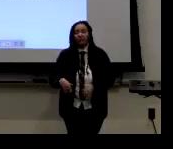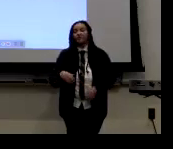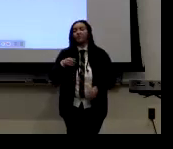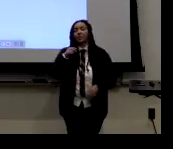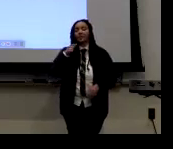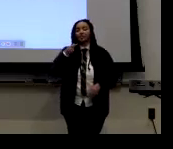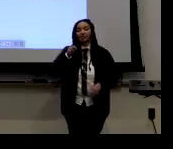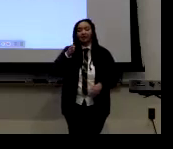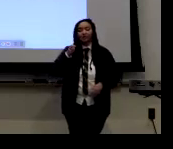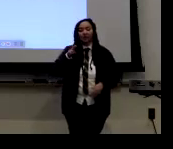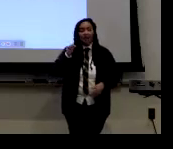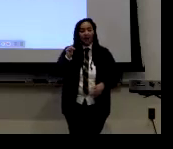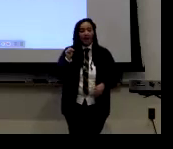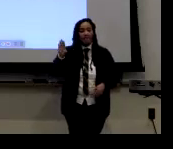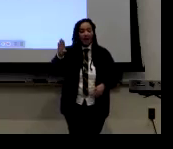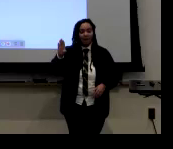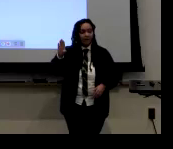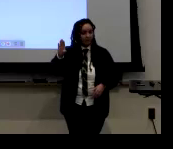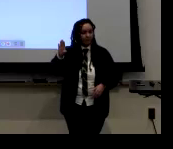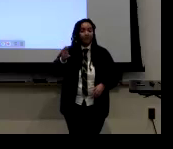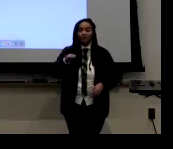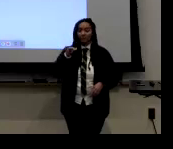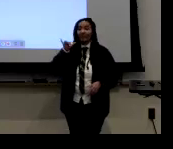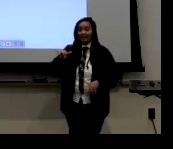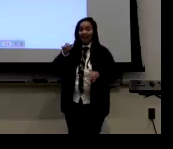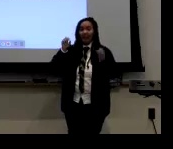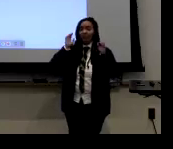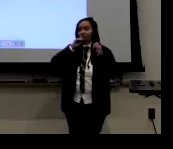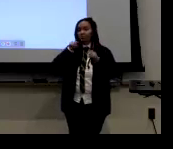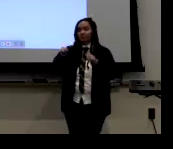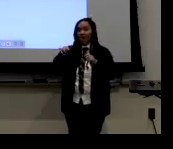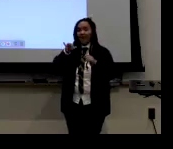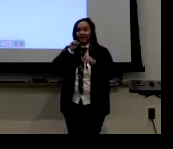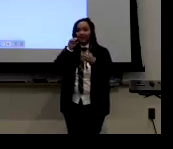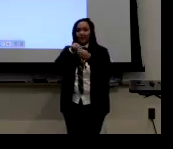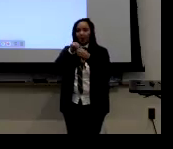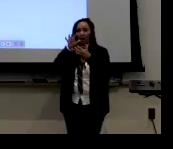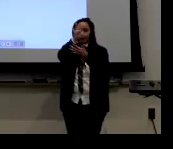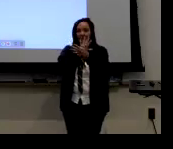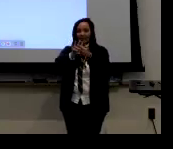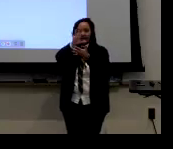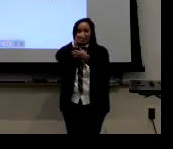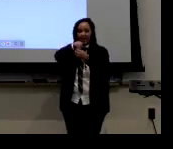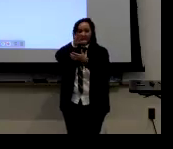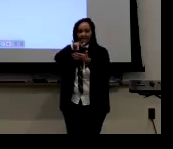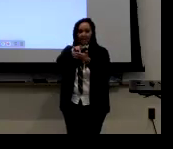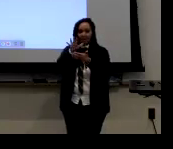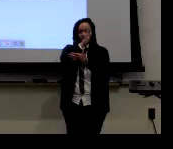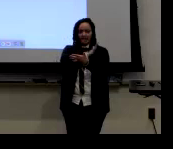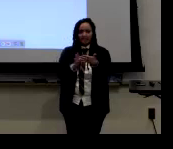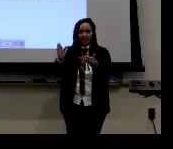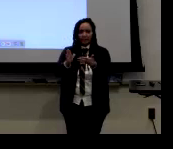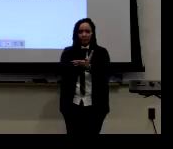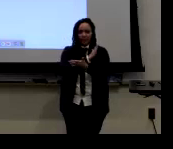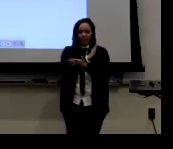And I would say we need to add more axes to that because there's gender non-conforming,